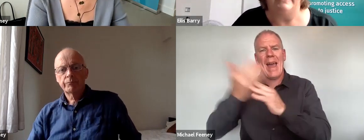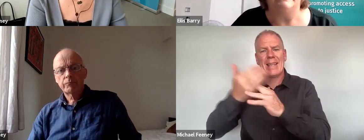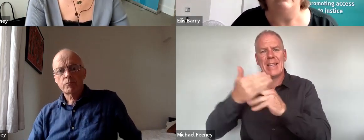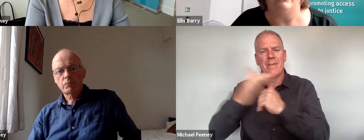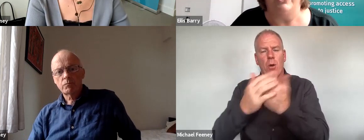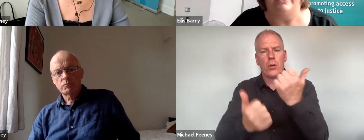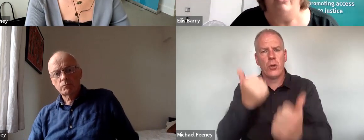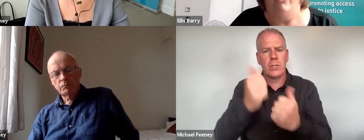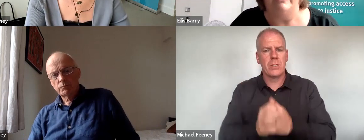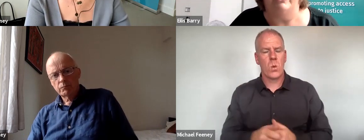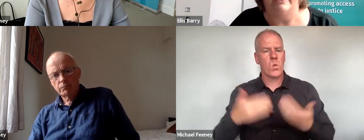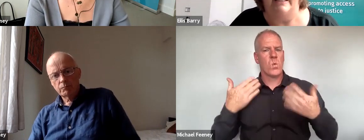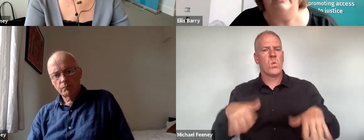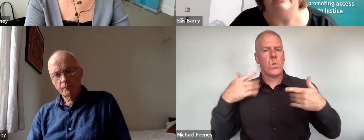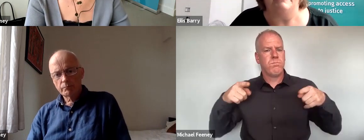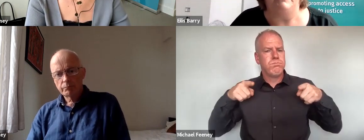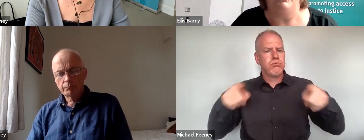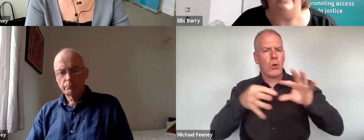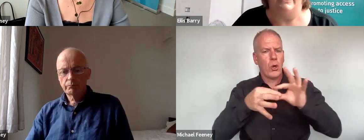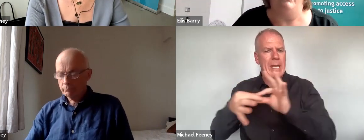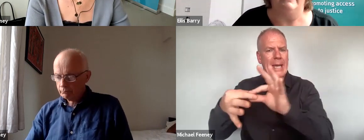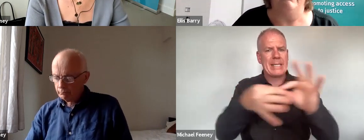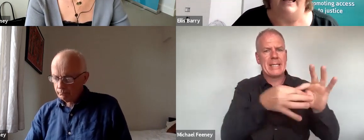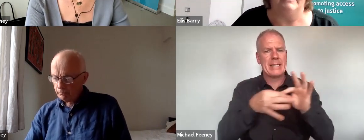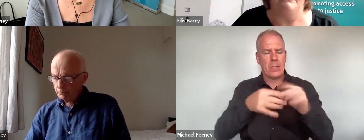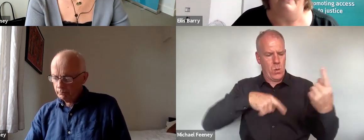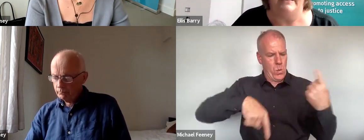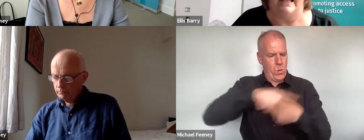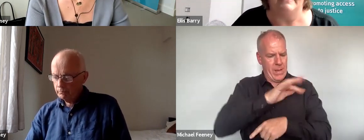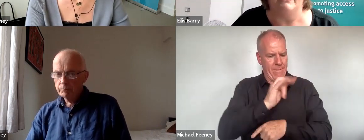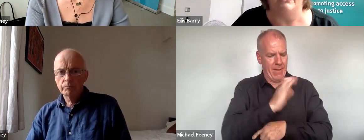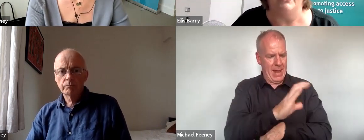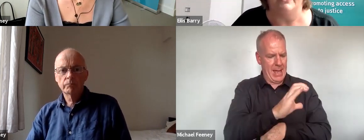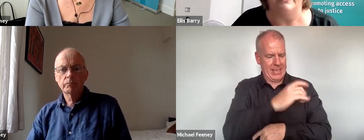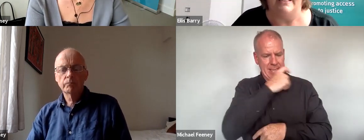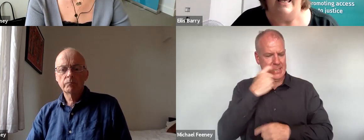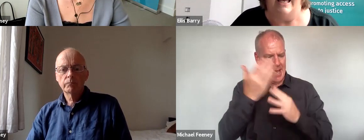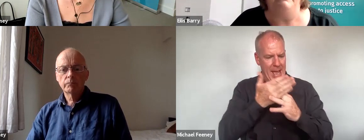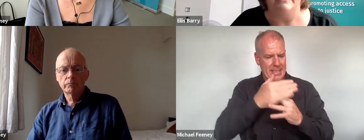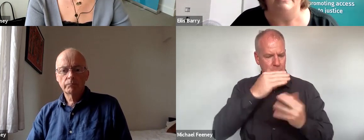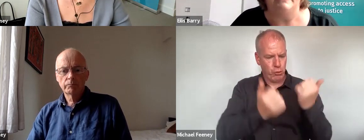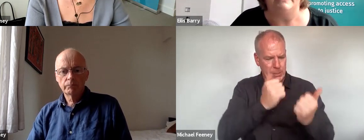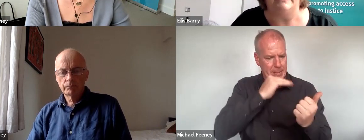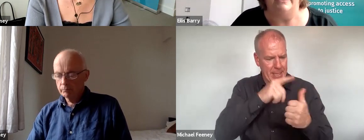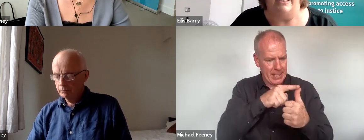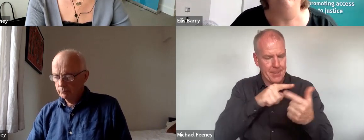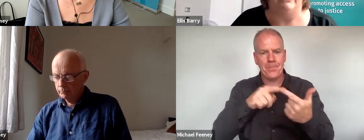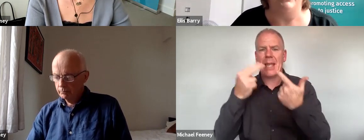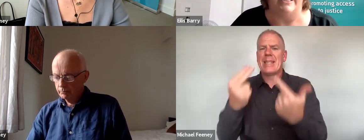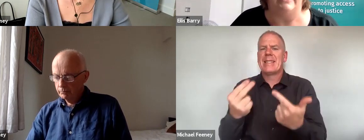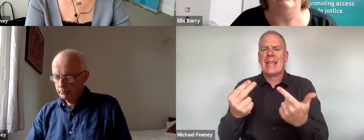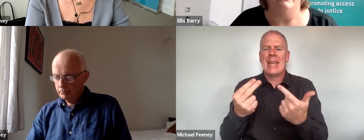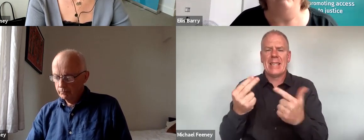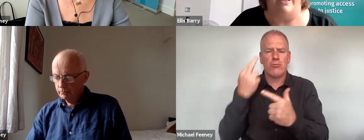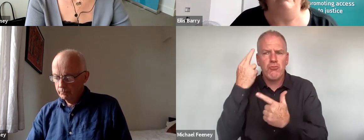is a striking synergy or interconnectedness between how we in FLAC define access to justice, and the necessity and